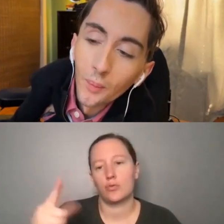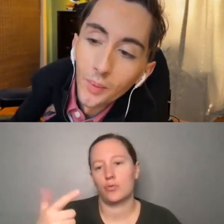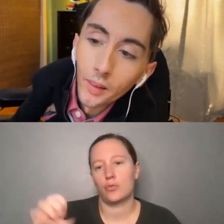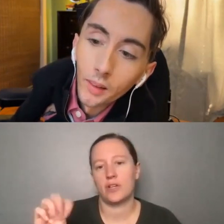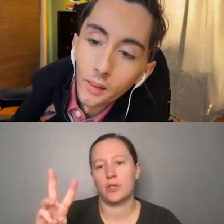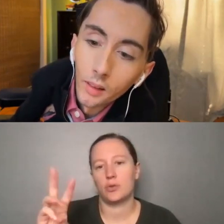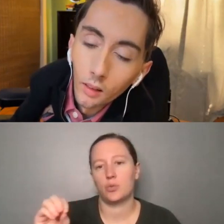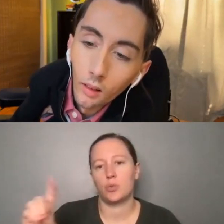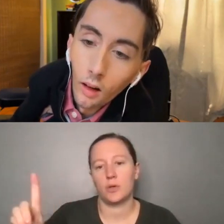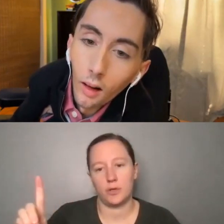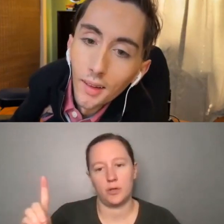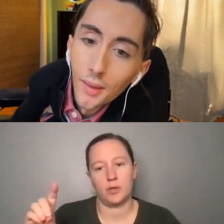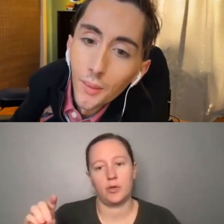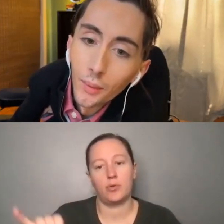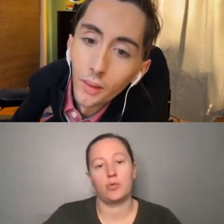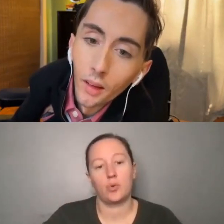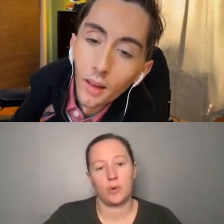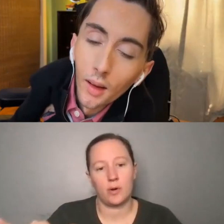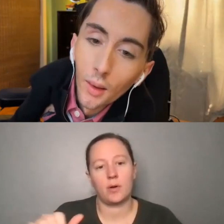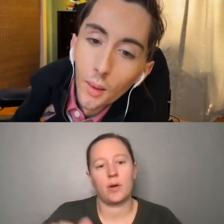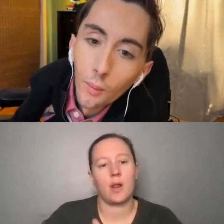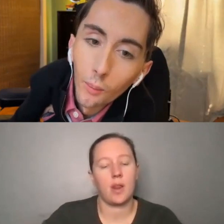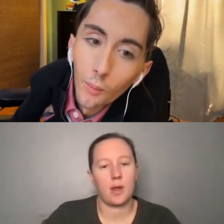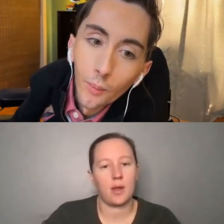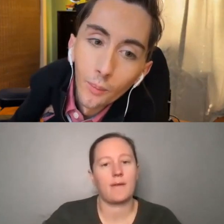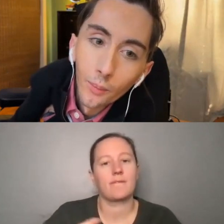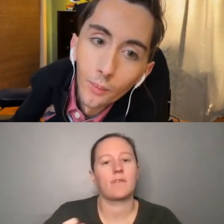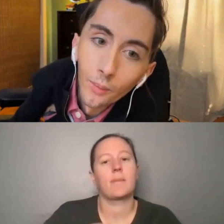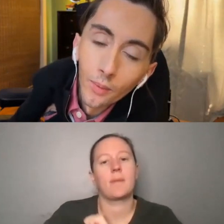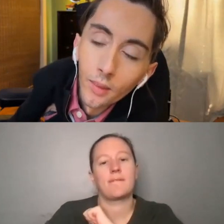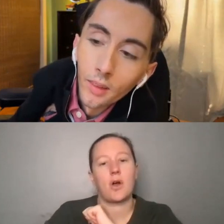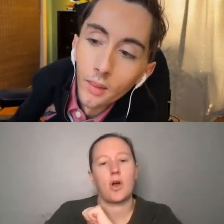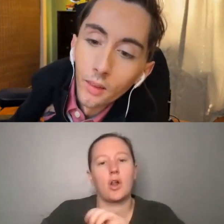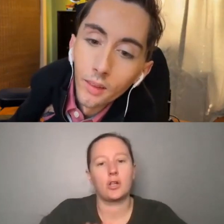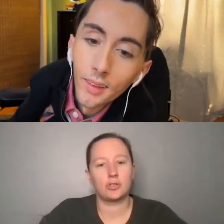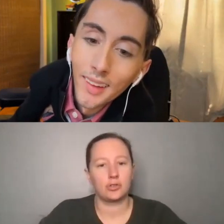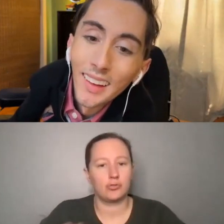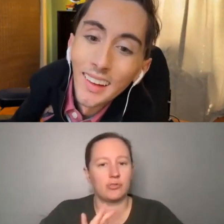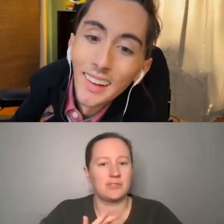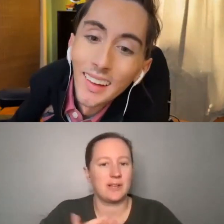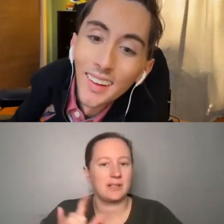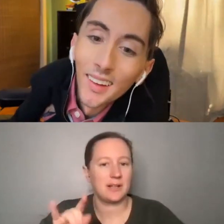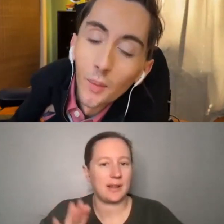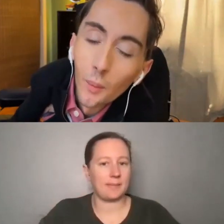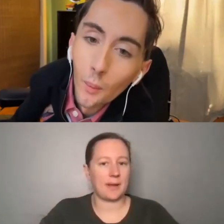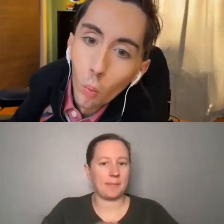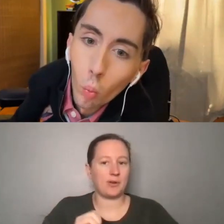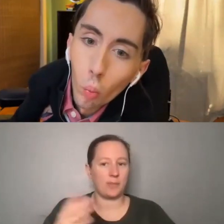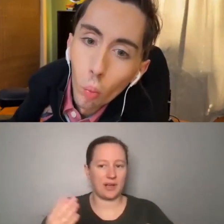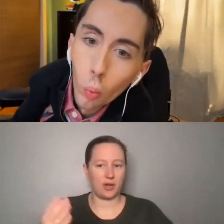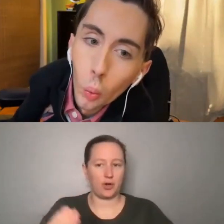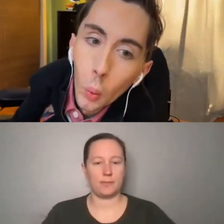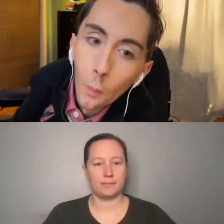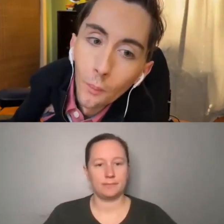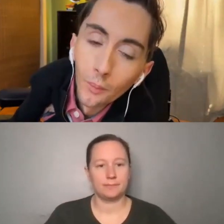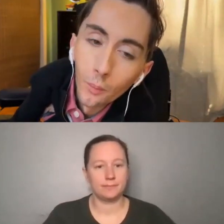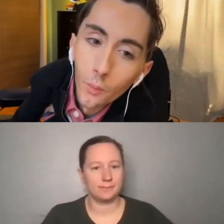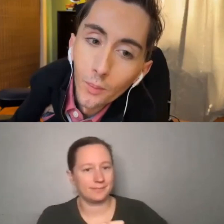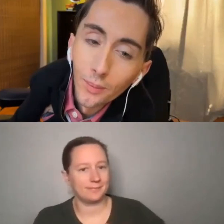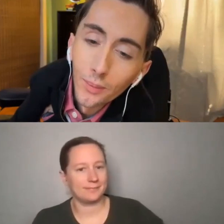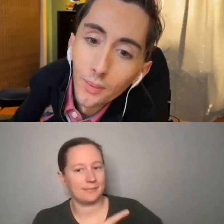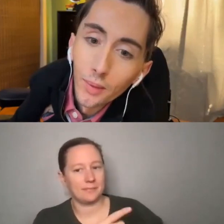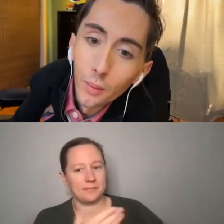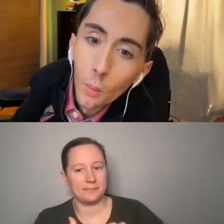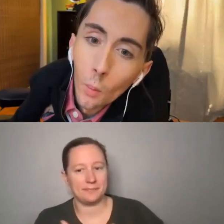alumnus of the Fall Children's Content Lab. And I'm very happy to be here. Yes, very happy you're here.